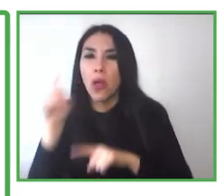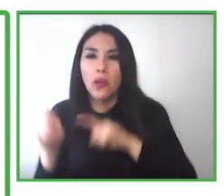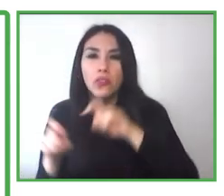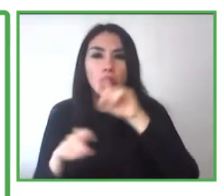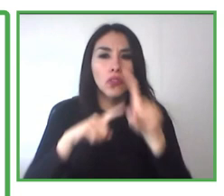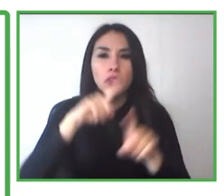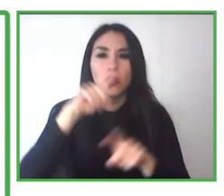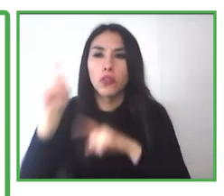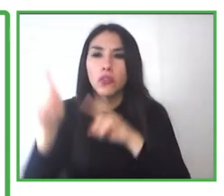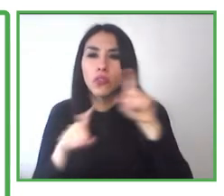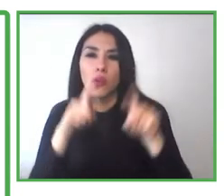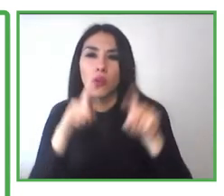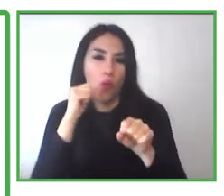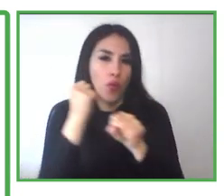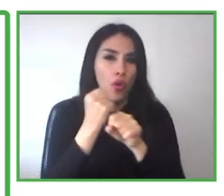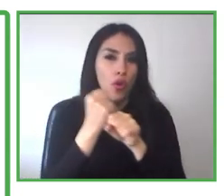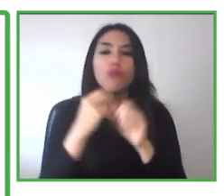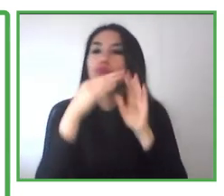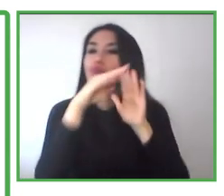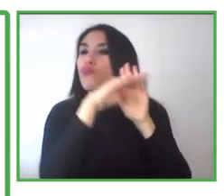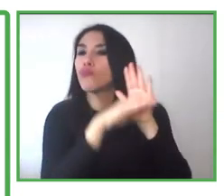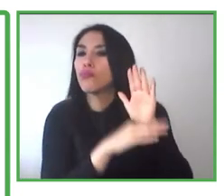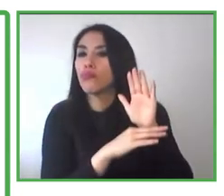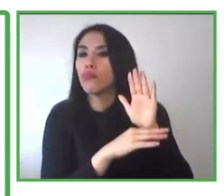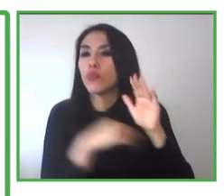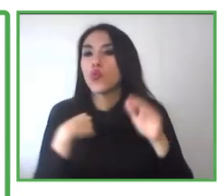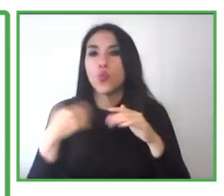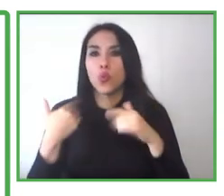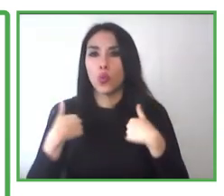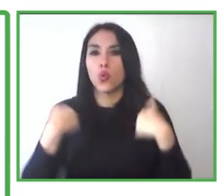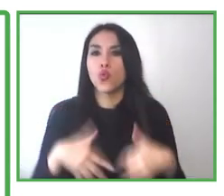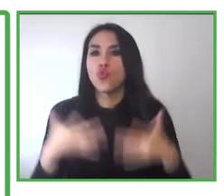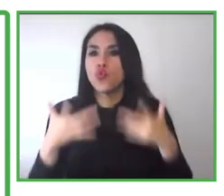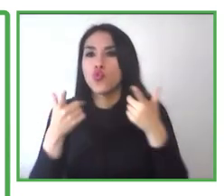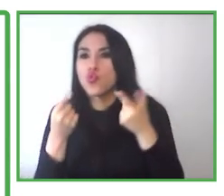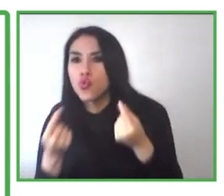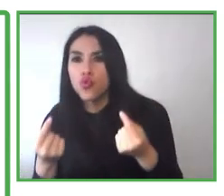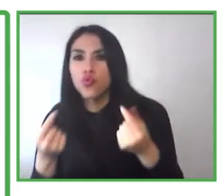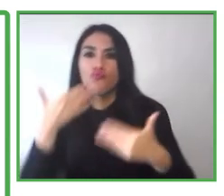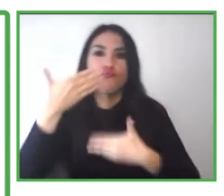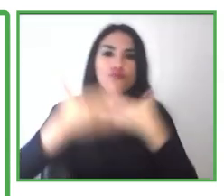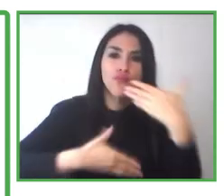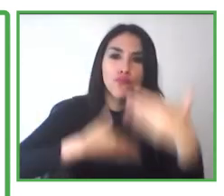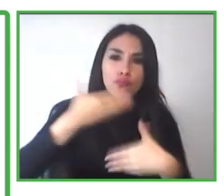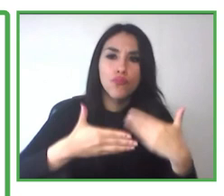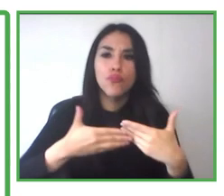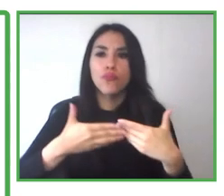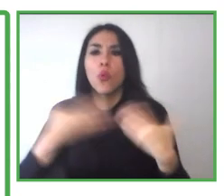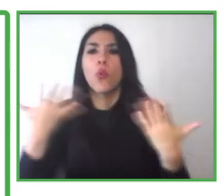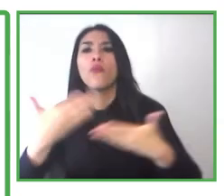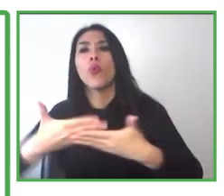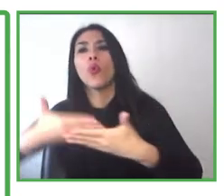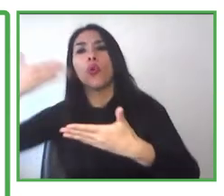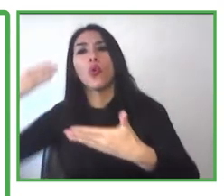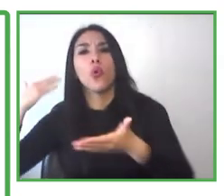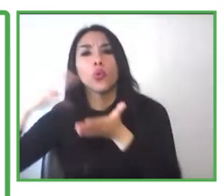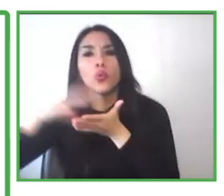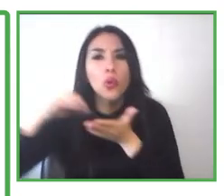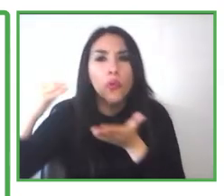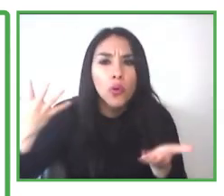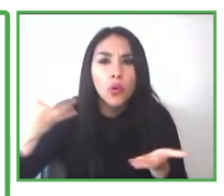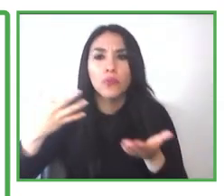evaluate the functionality, the work history, the support network they have